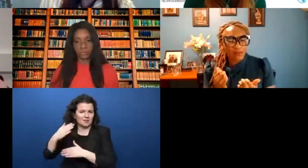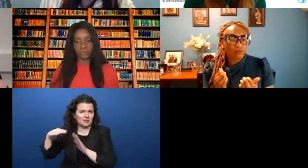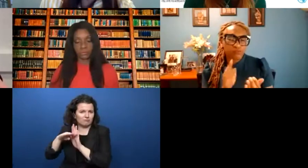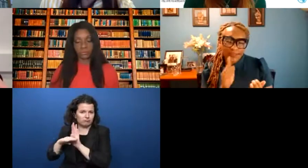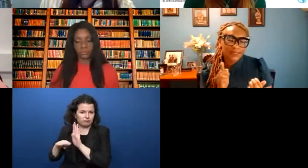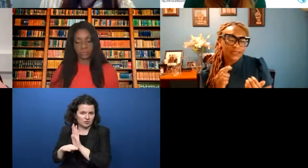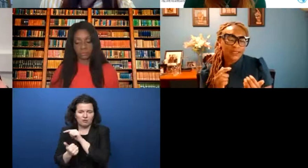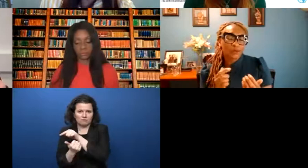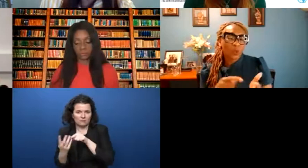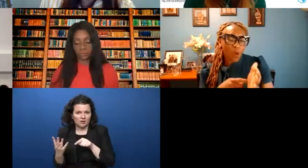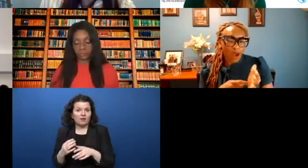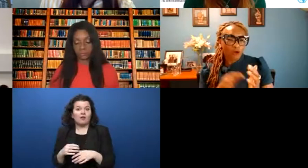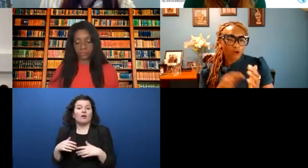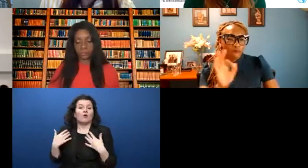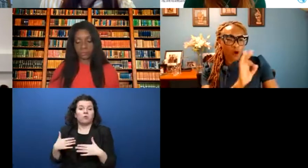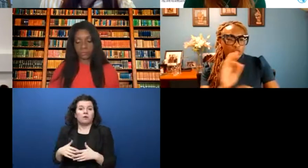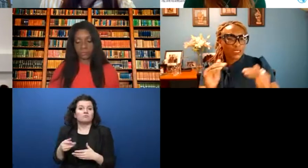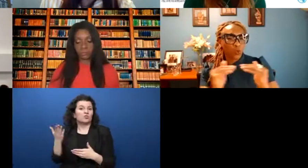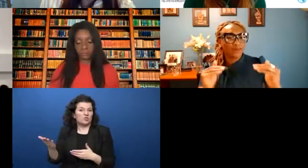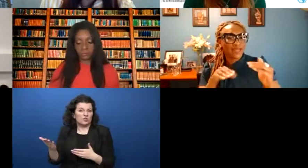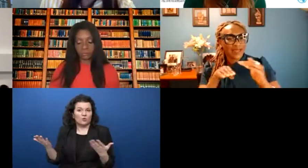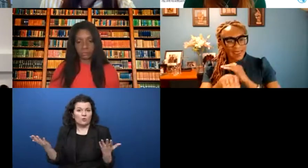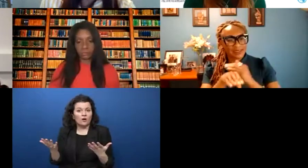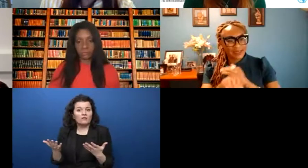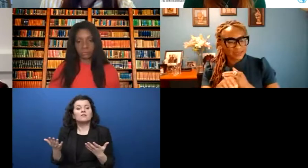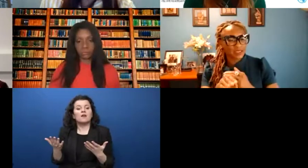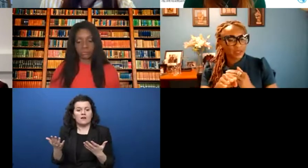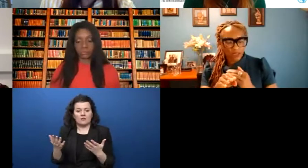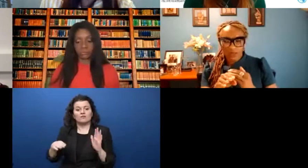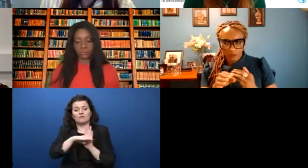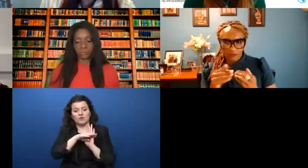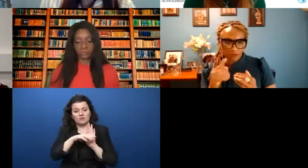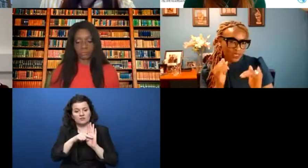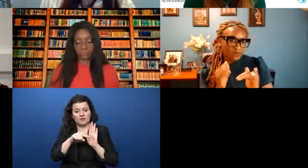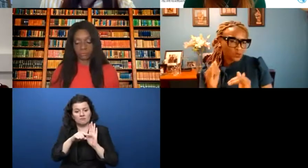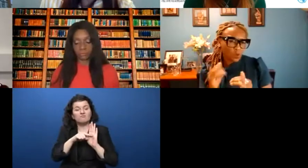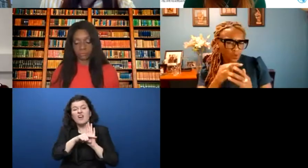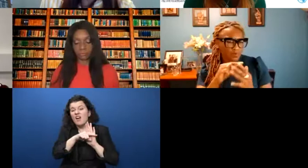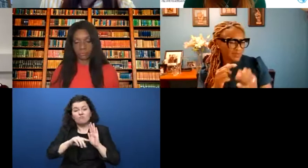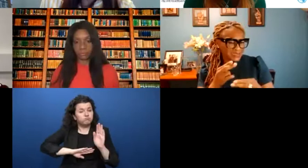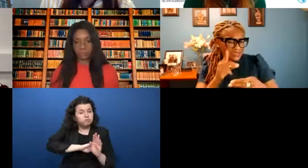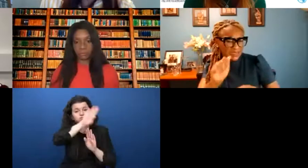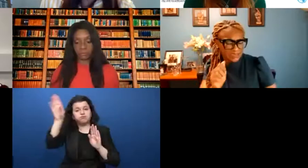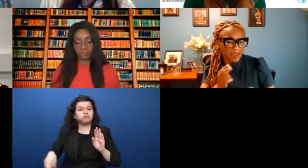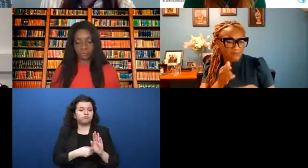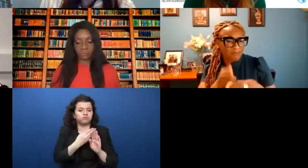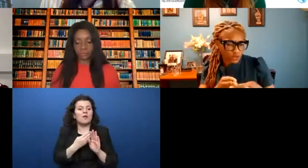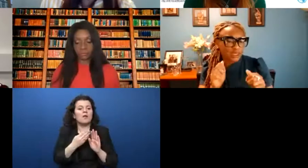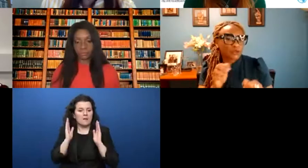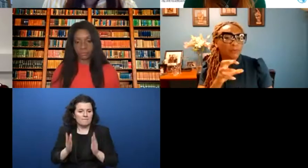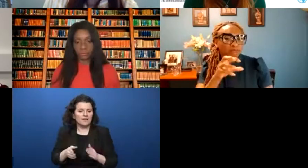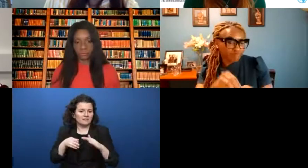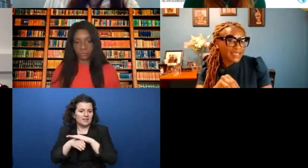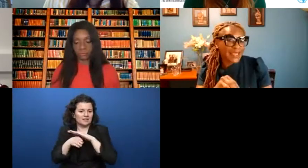24-7 relay service, so it must be available at all times. That's to bring functional equivalency and functional